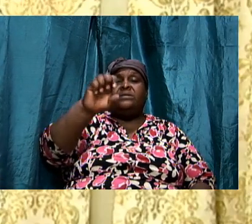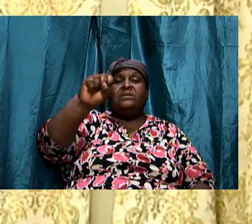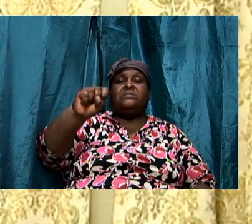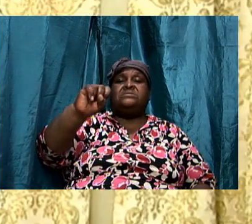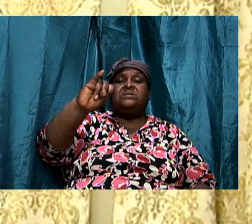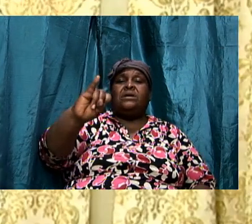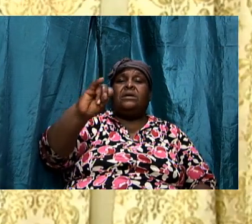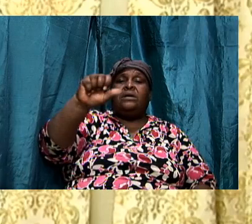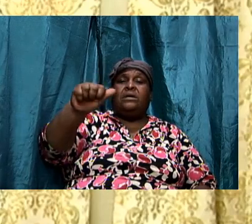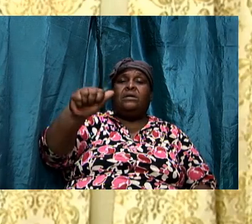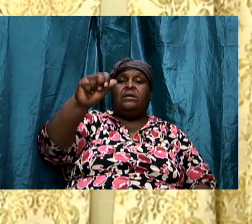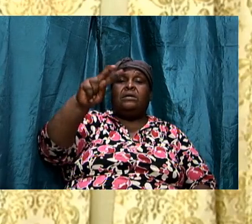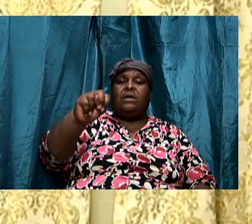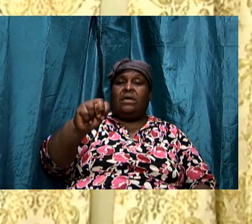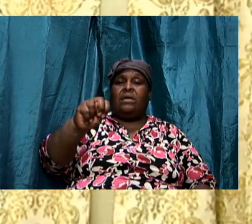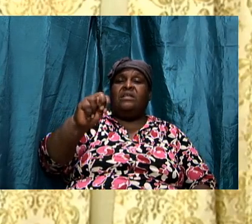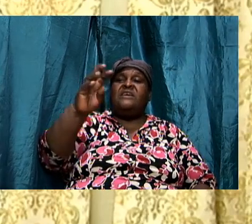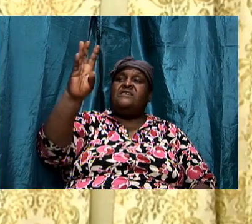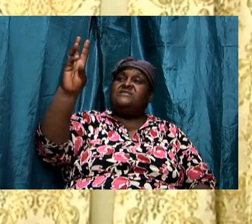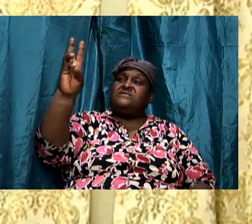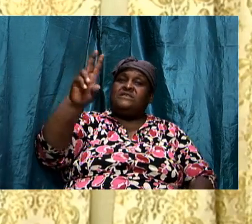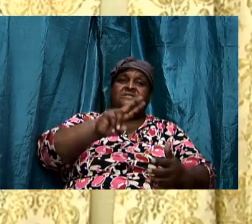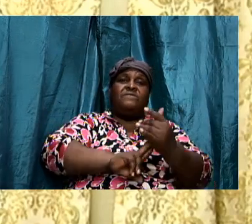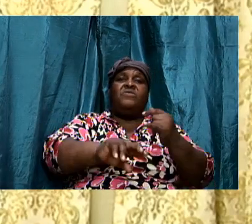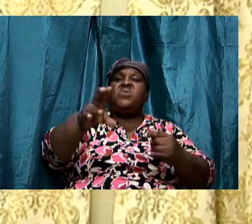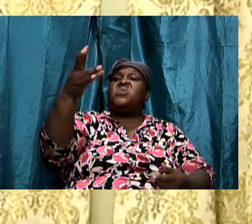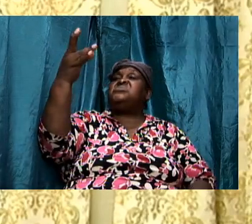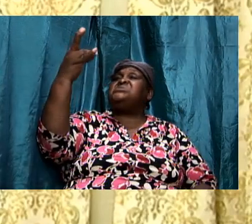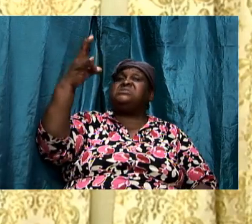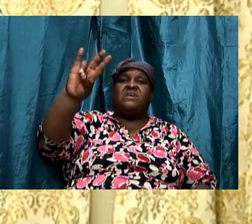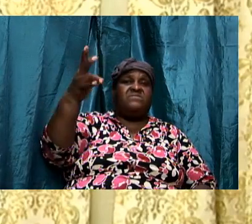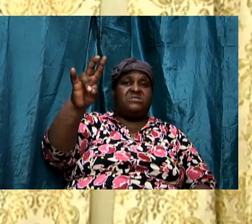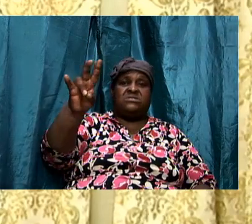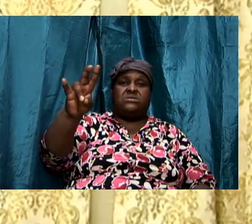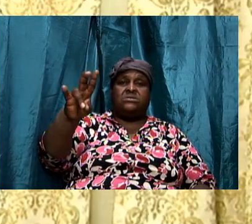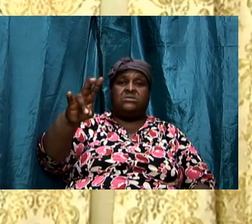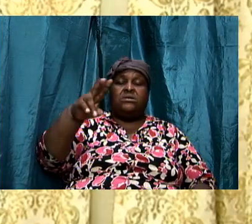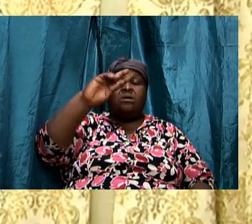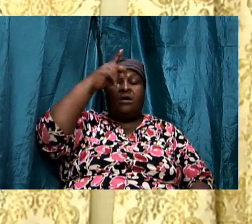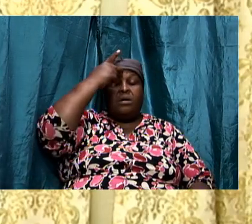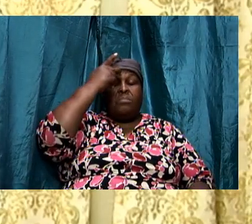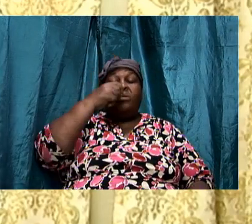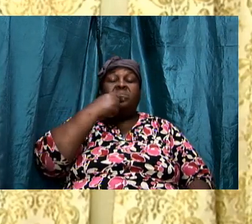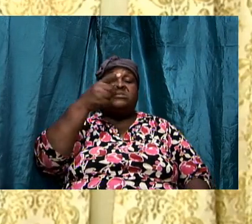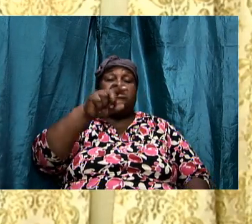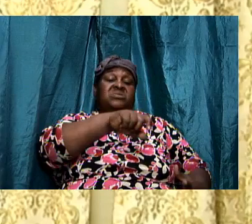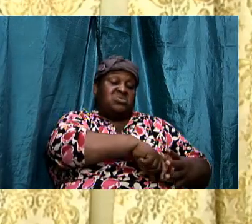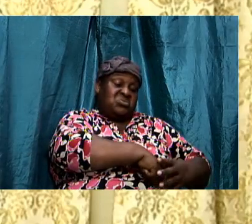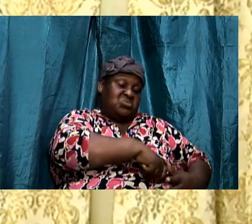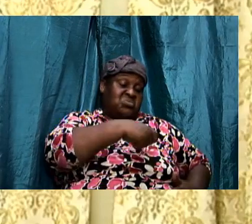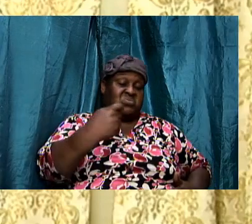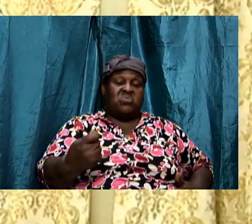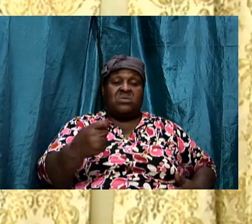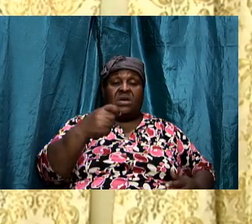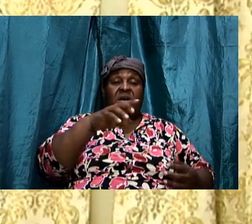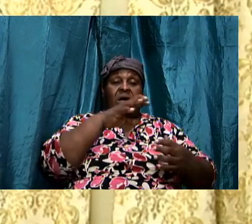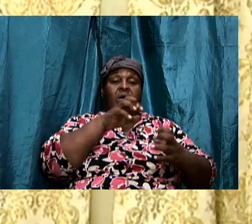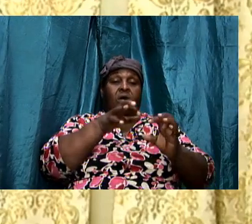Paul was saying that the sword of the spirit which we have